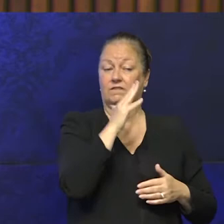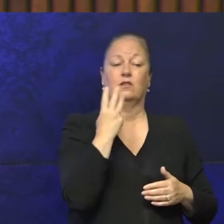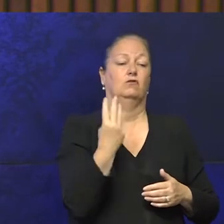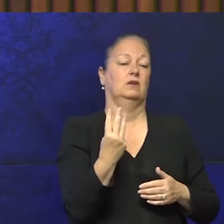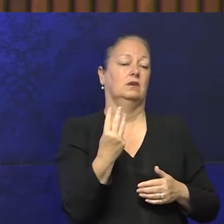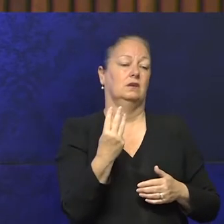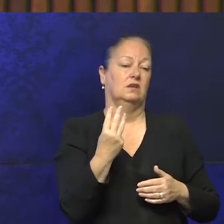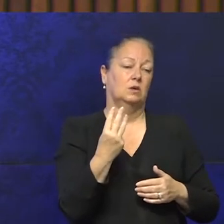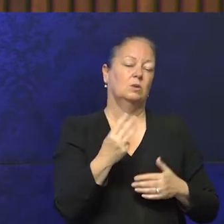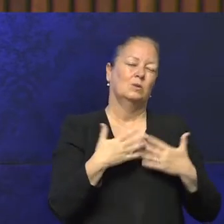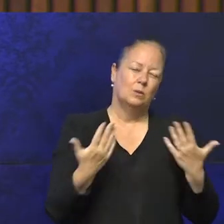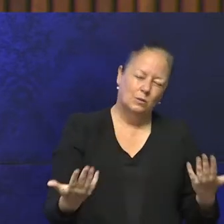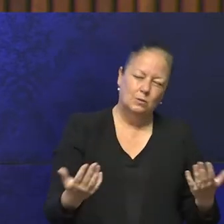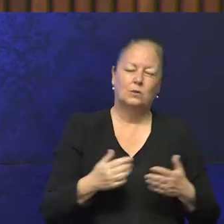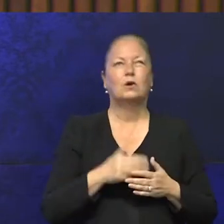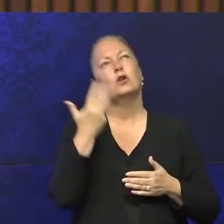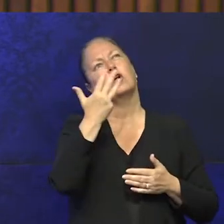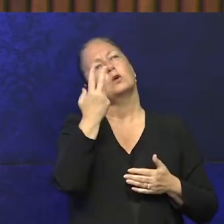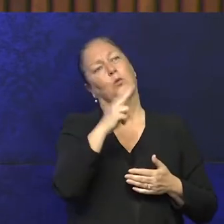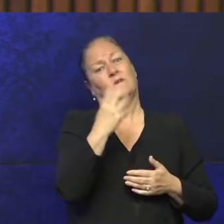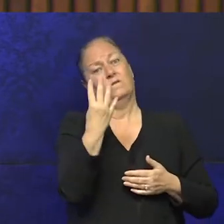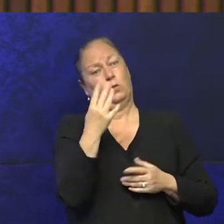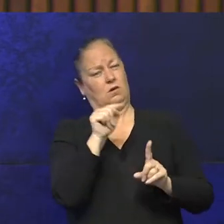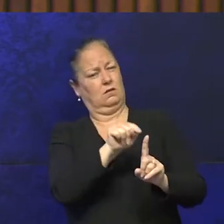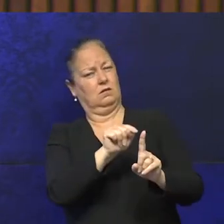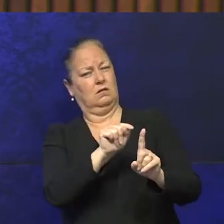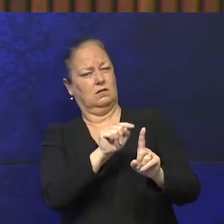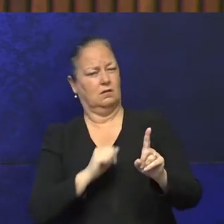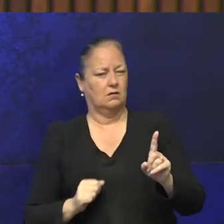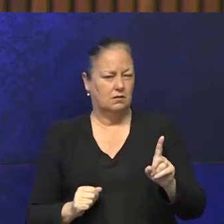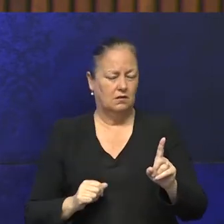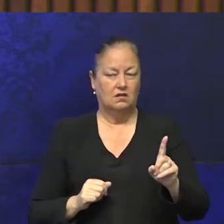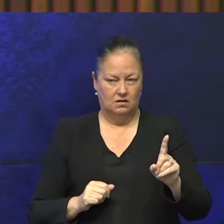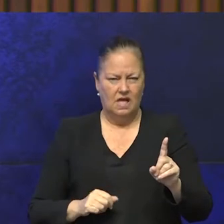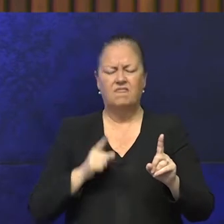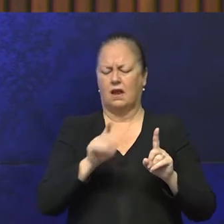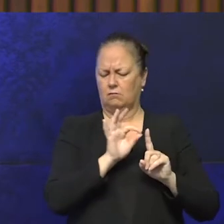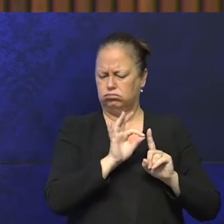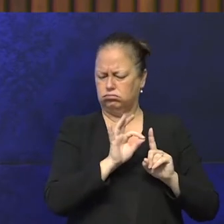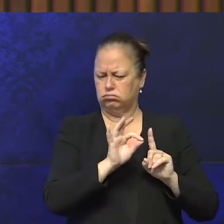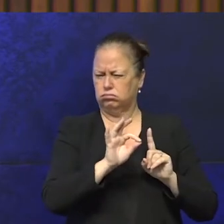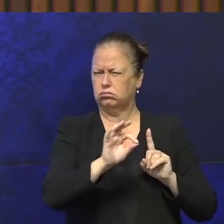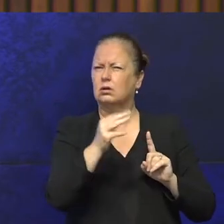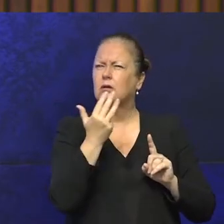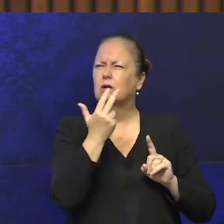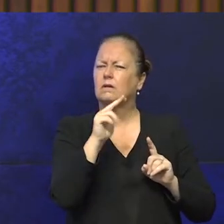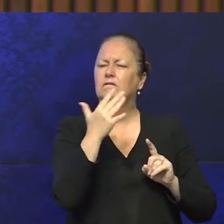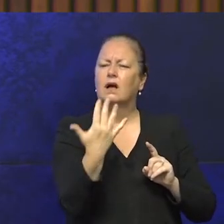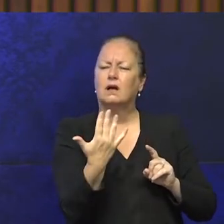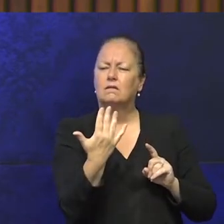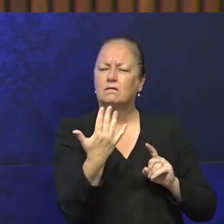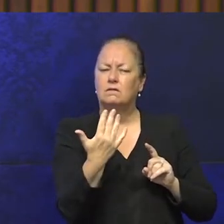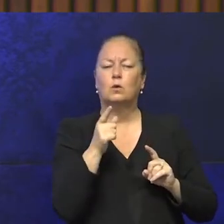so, and as I said, 1924, and there was a long break, 1985, Wurundjeri